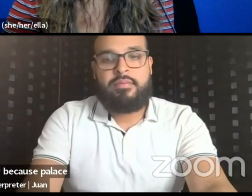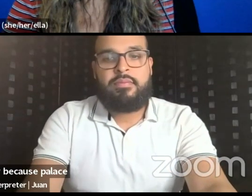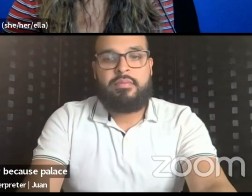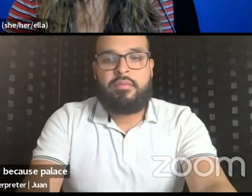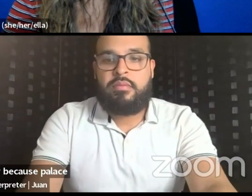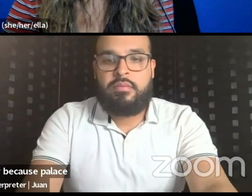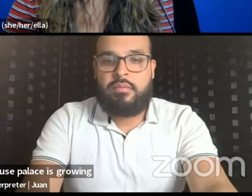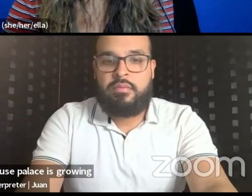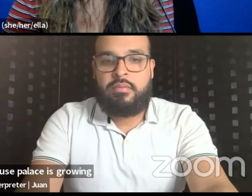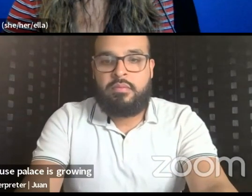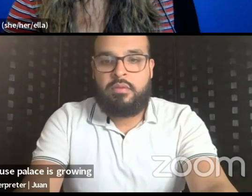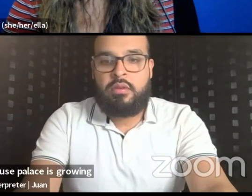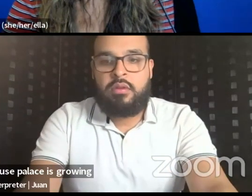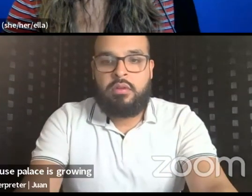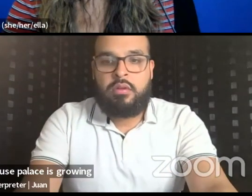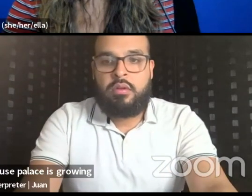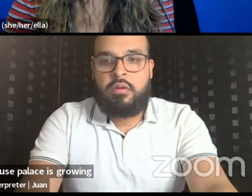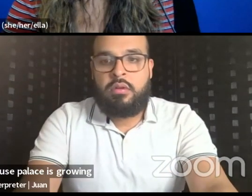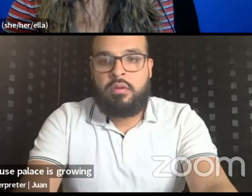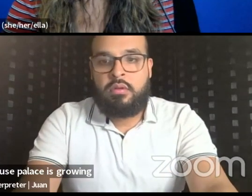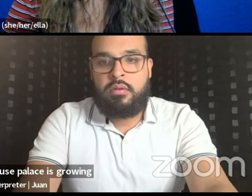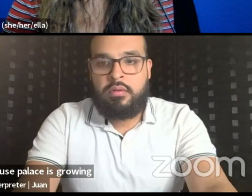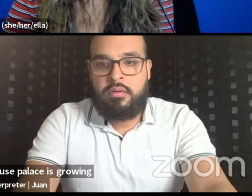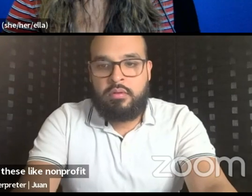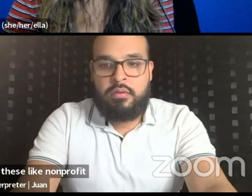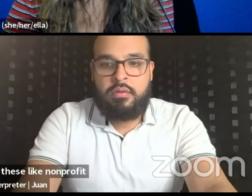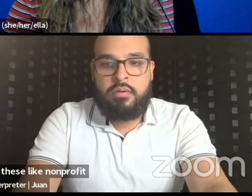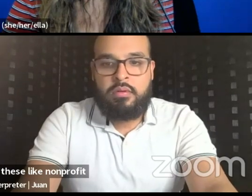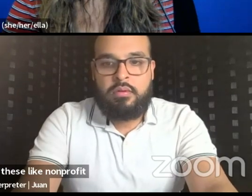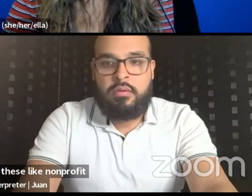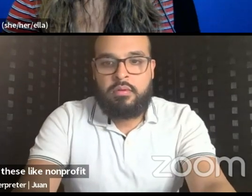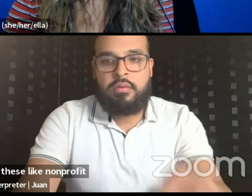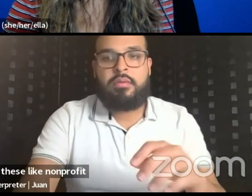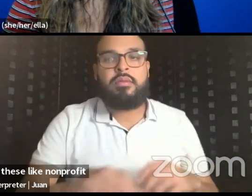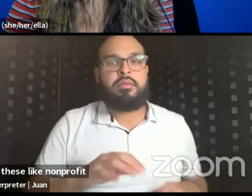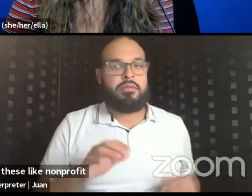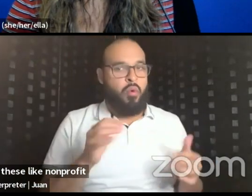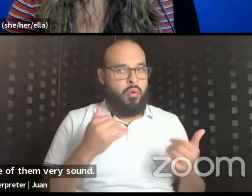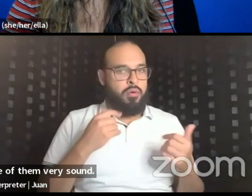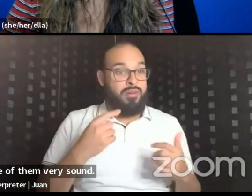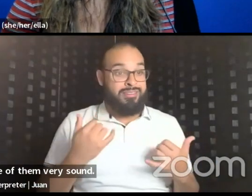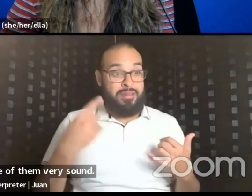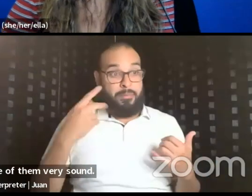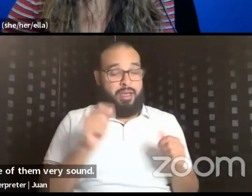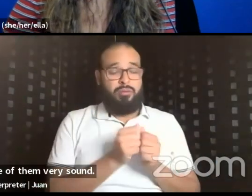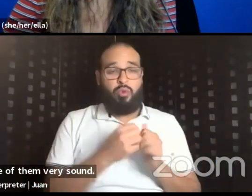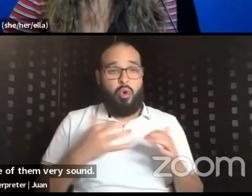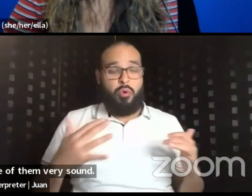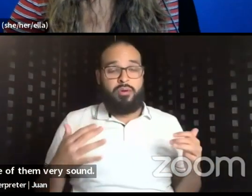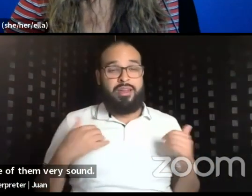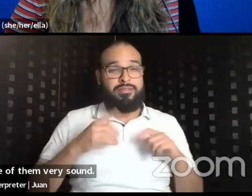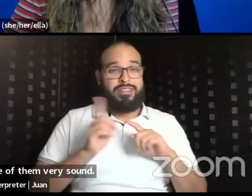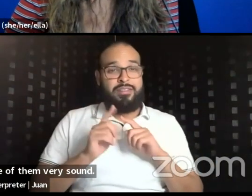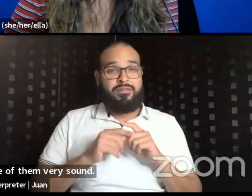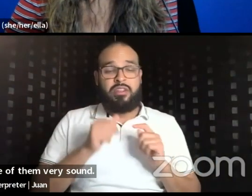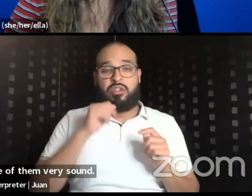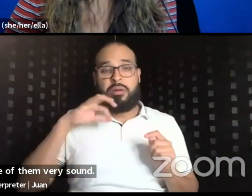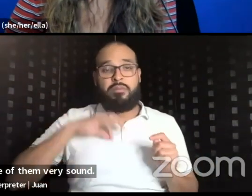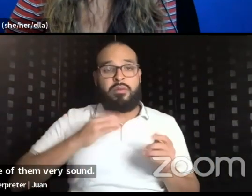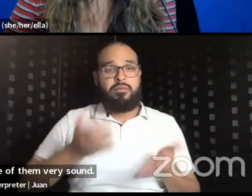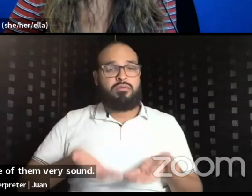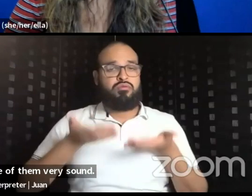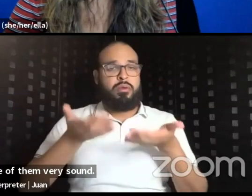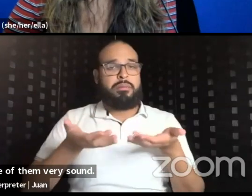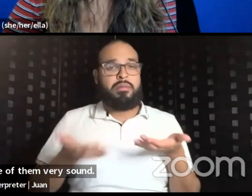getting all these like nonprofit growth recommendations and some of them very sound, wonderful. I believe in creating excellent structure, but one,